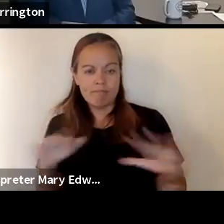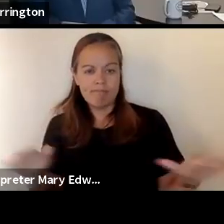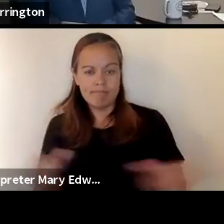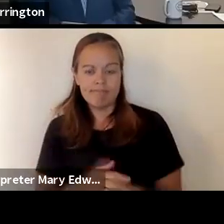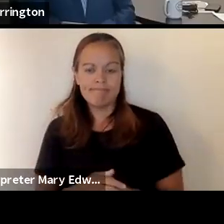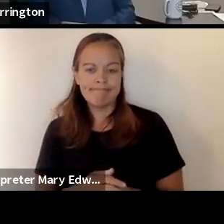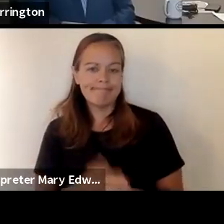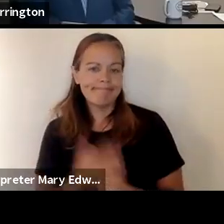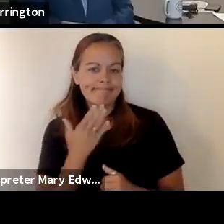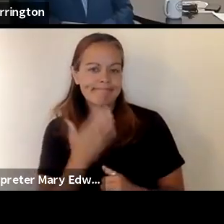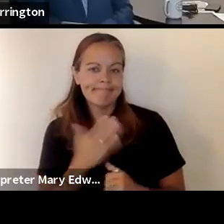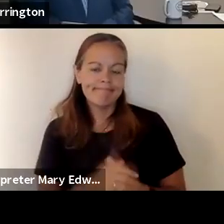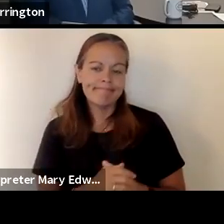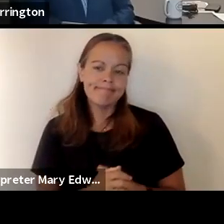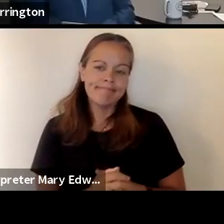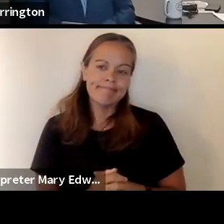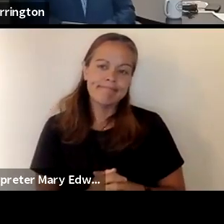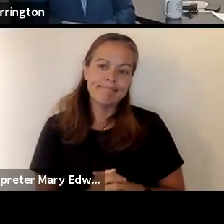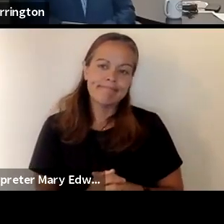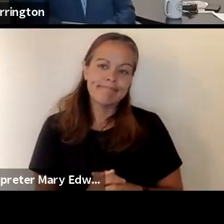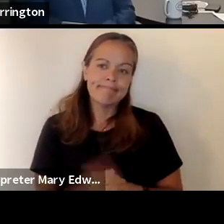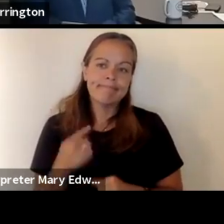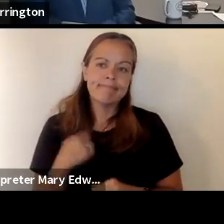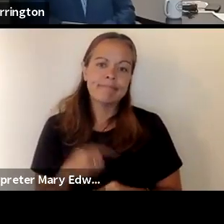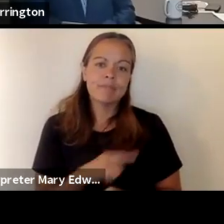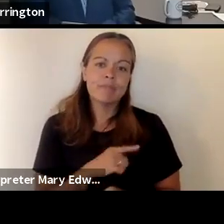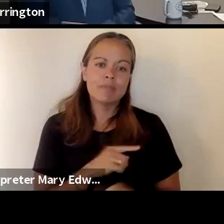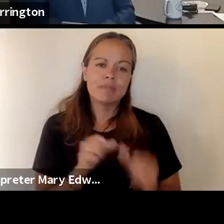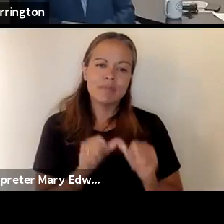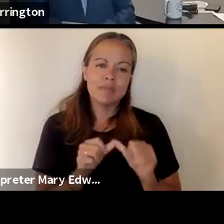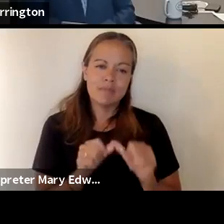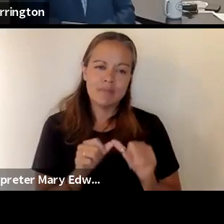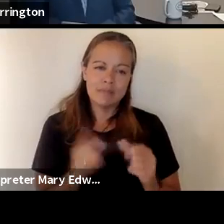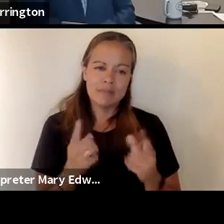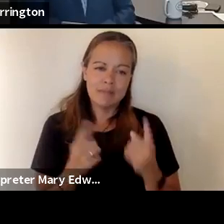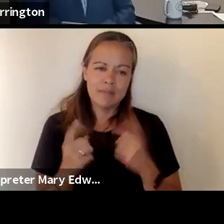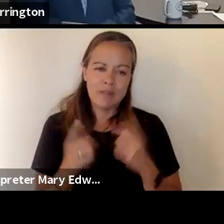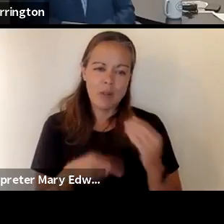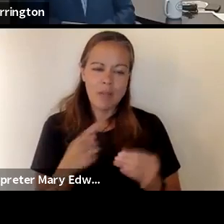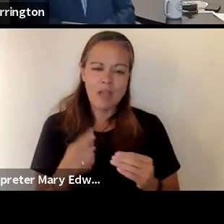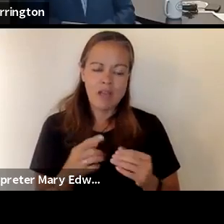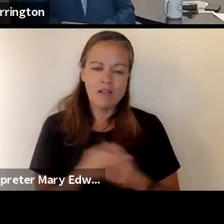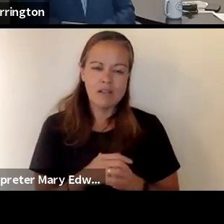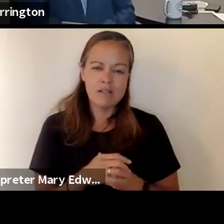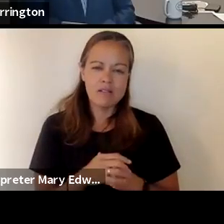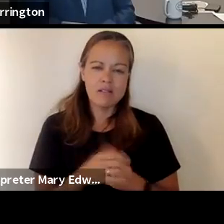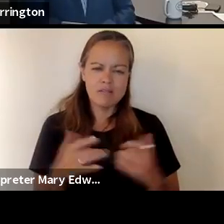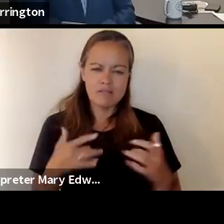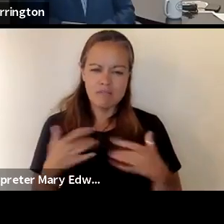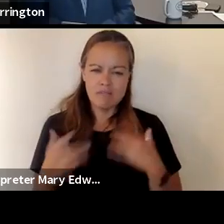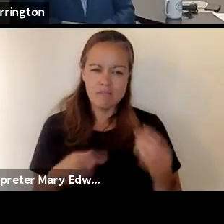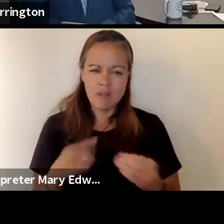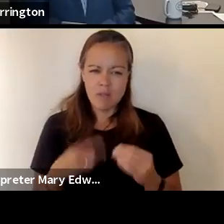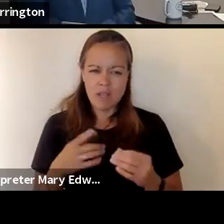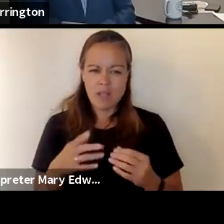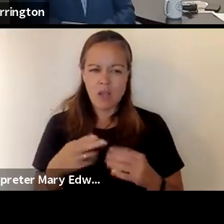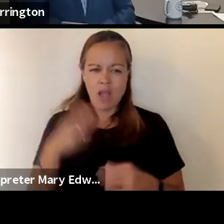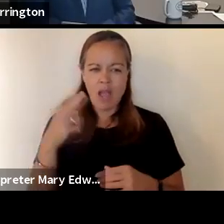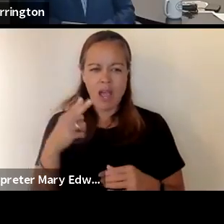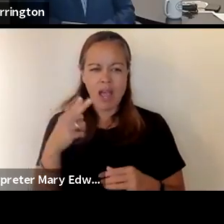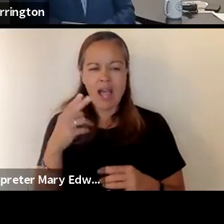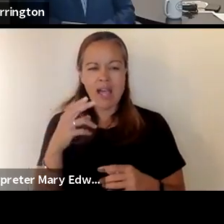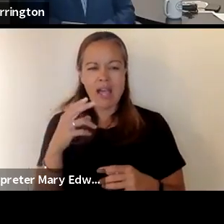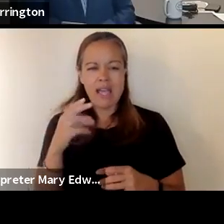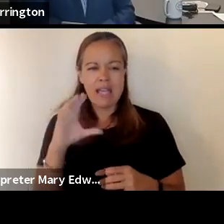thank you and we um continue to get questions about the concern about the high case rates